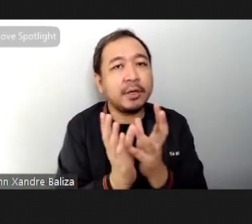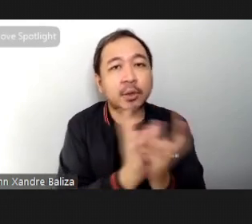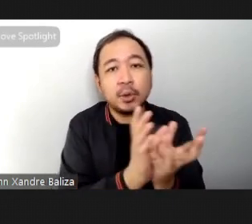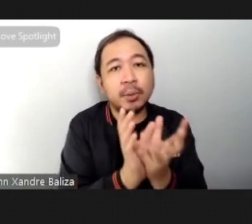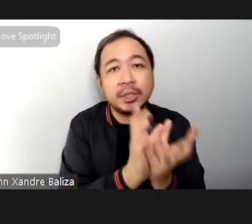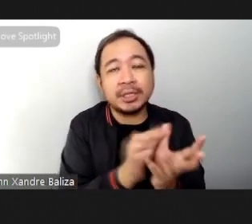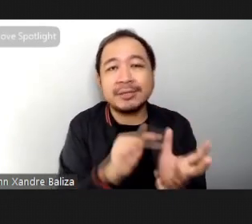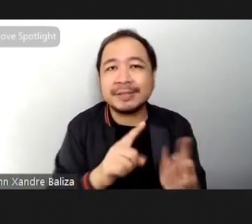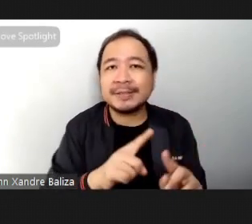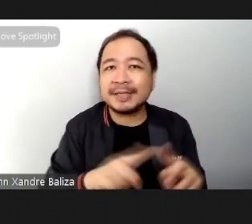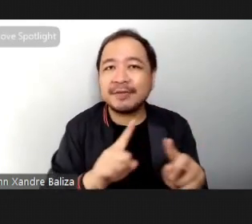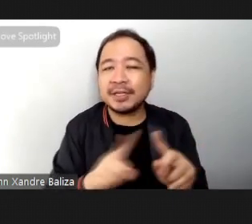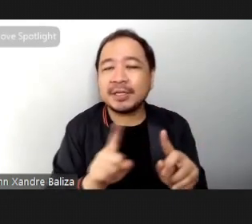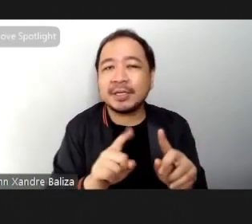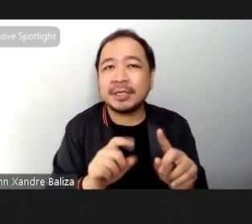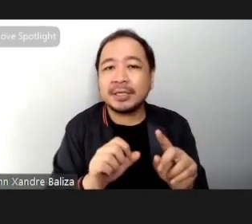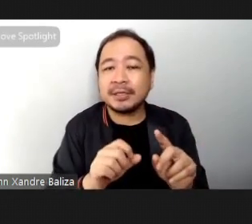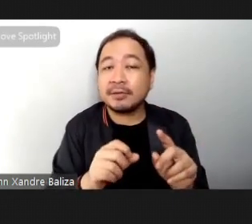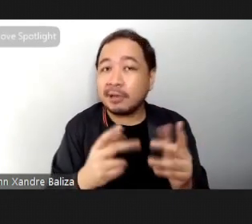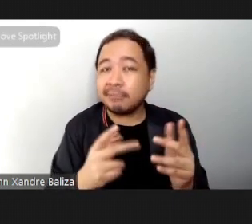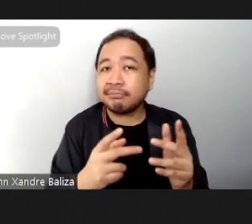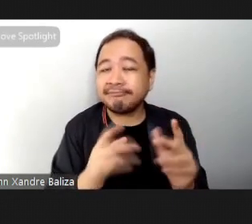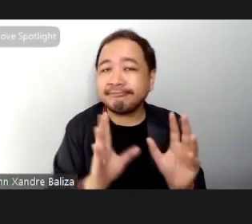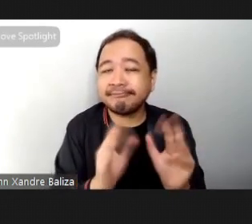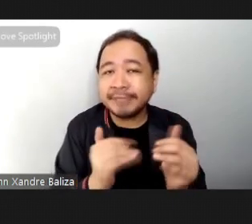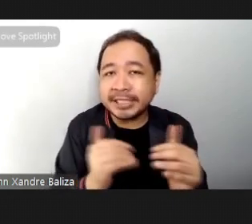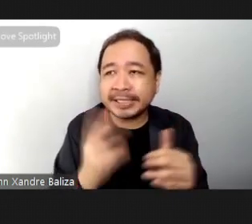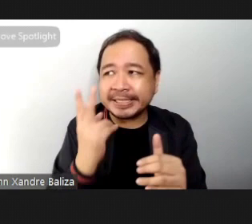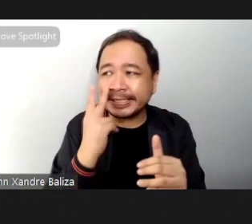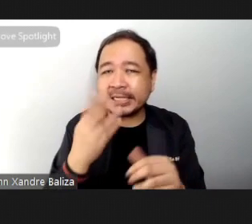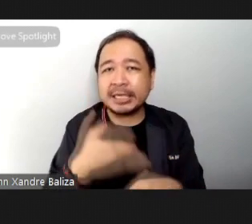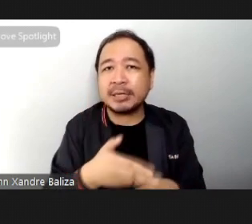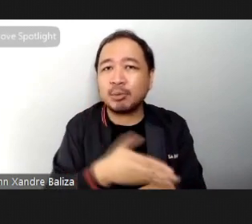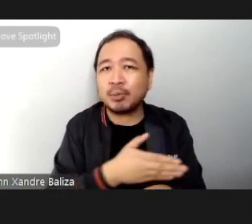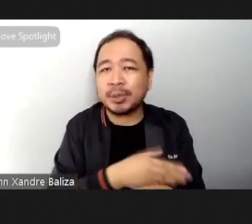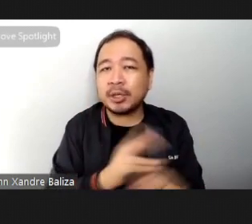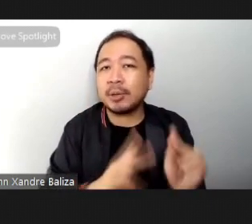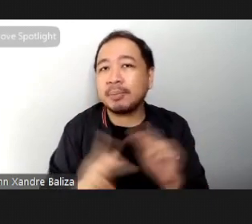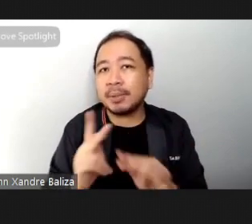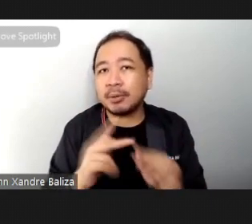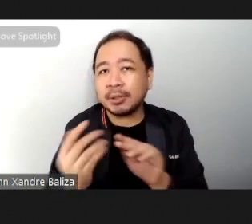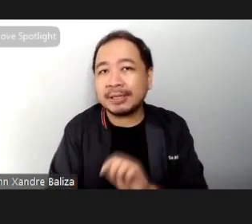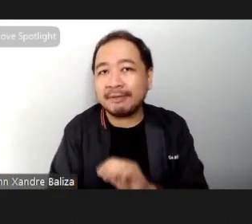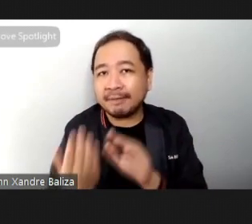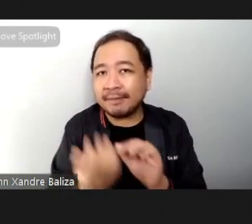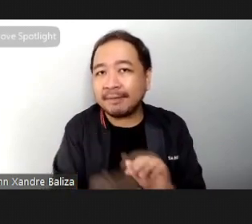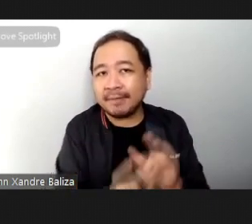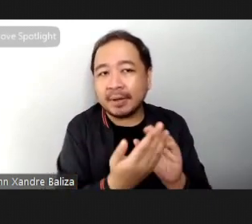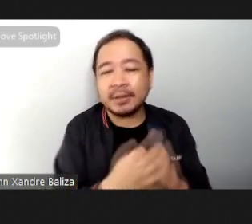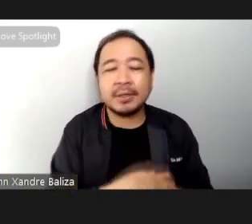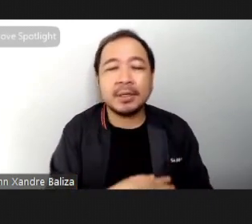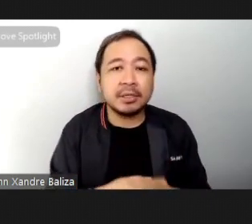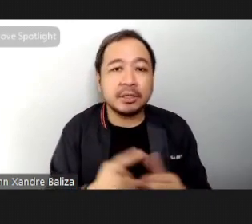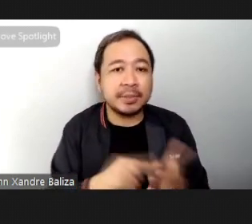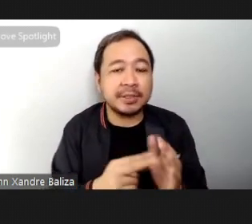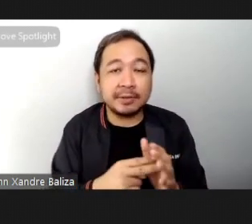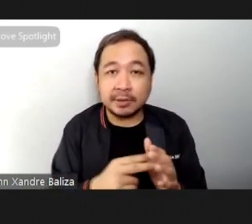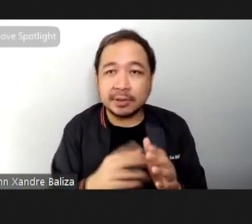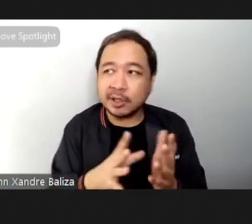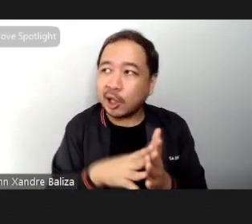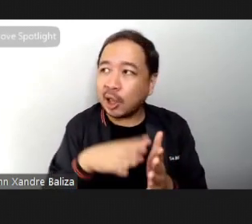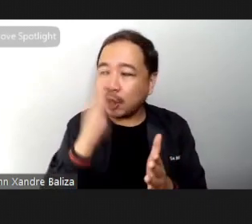different sessions where we can actually see the progress of people in person learning rope means learning rope together and